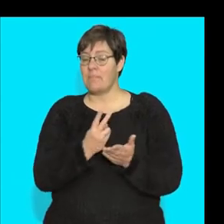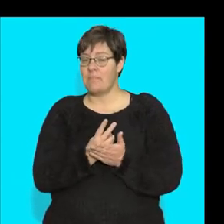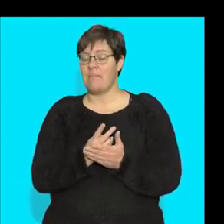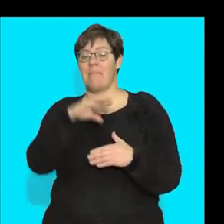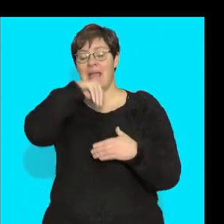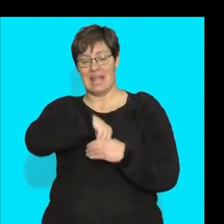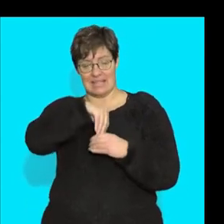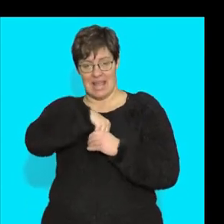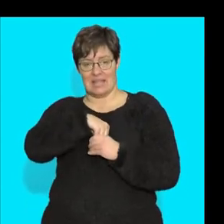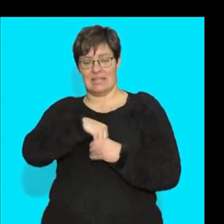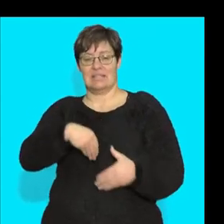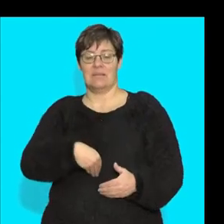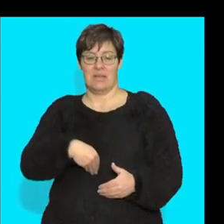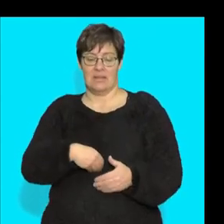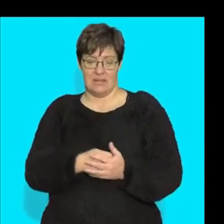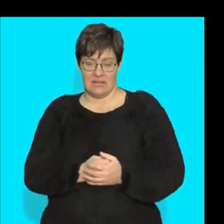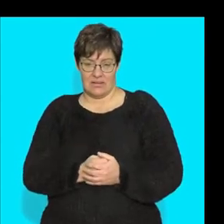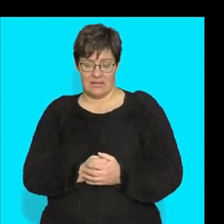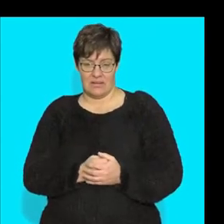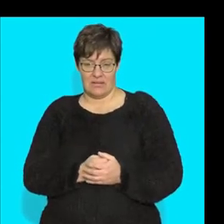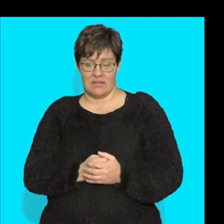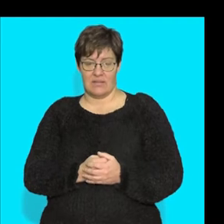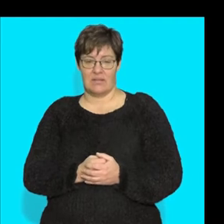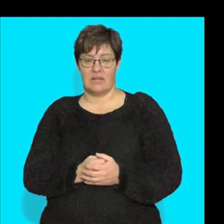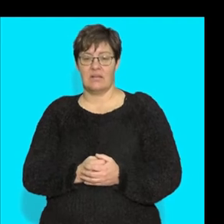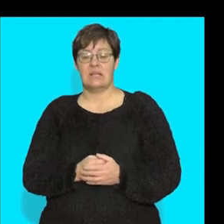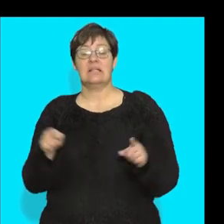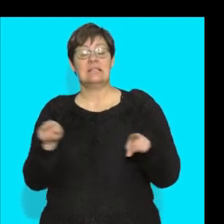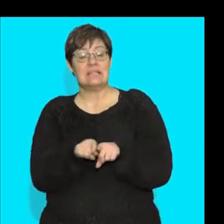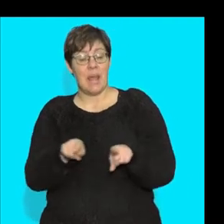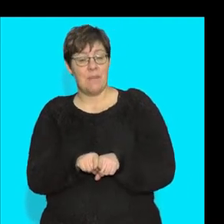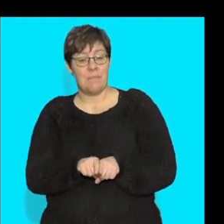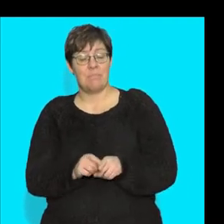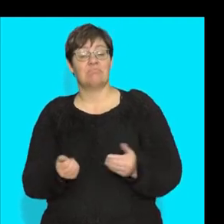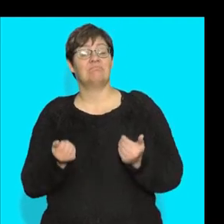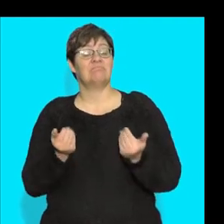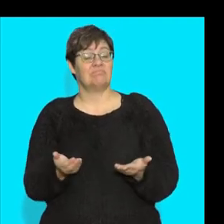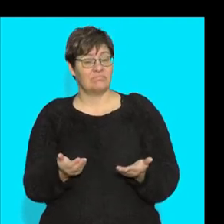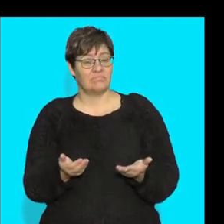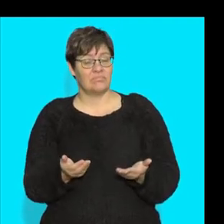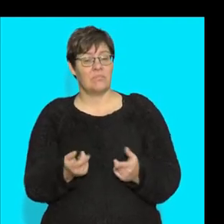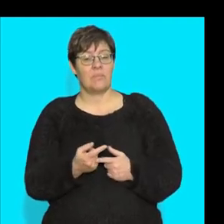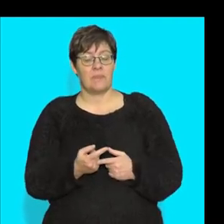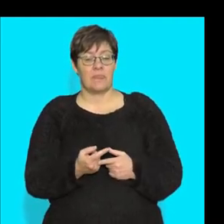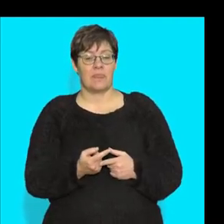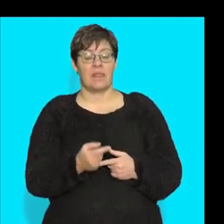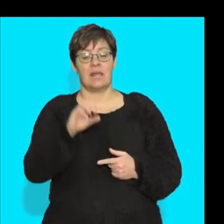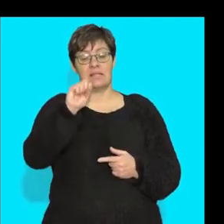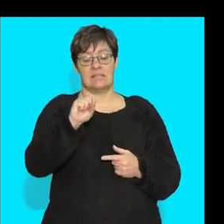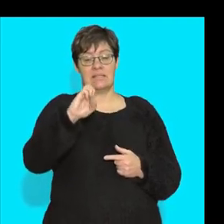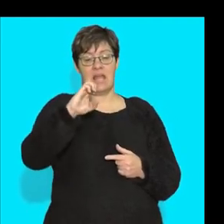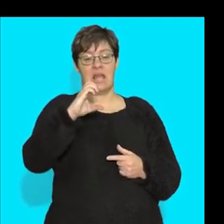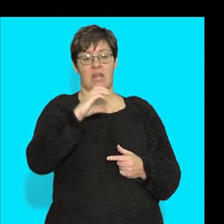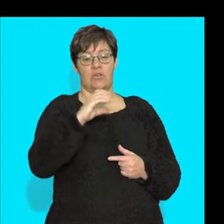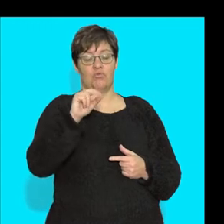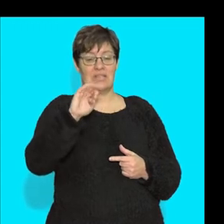the stomach. And what do we know? That it also secretes. It can secrete